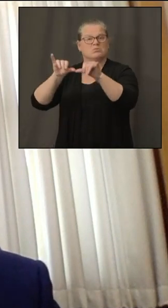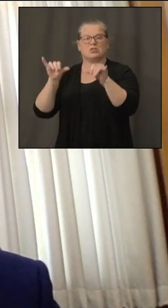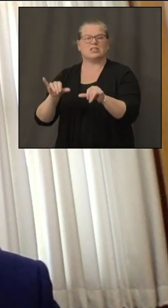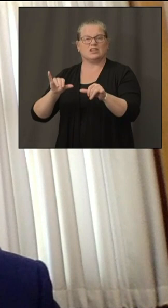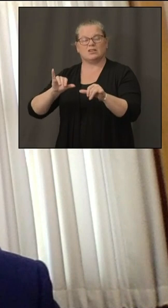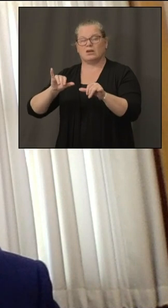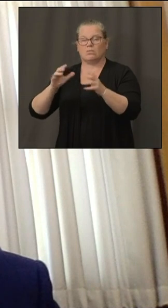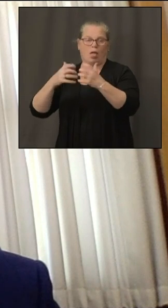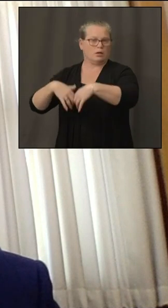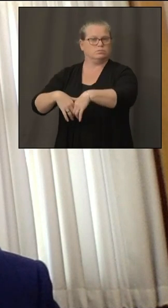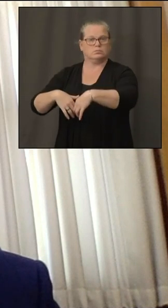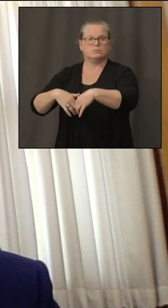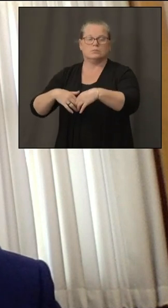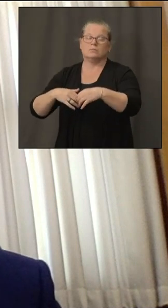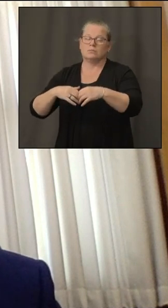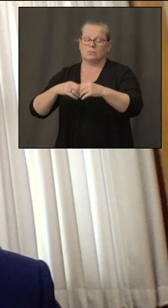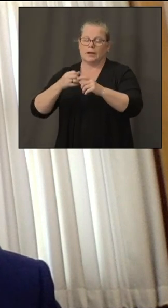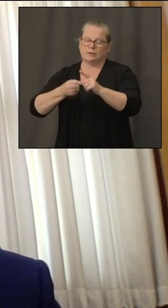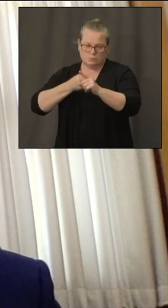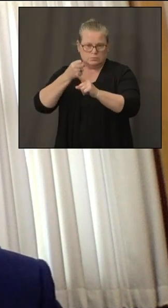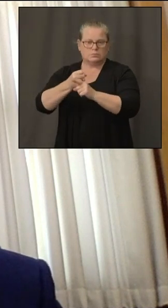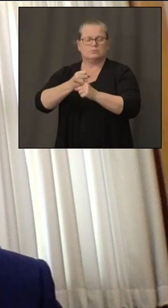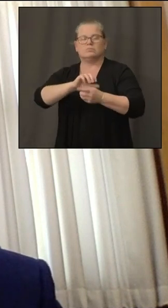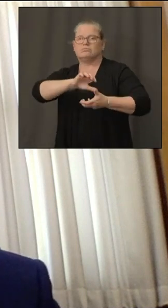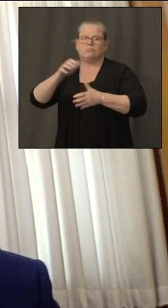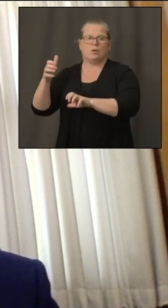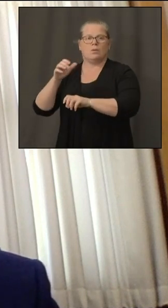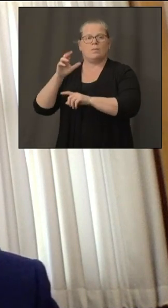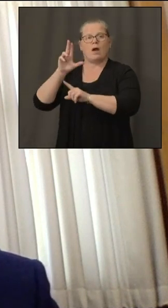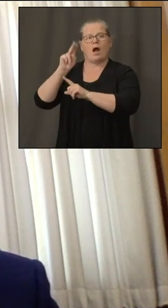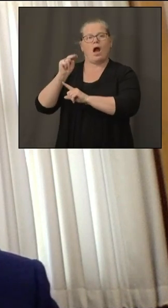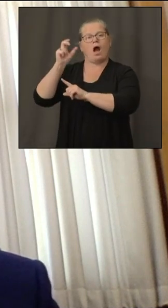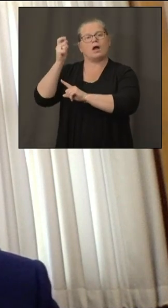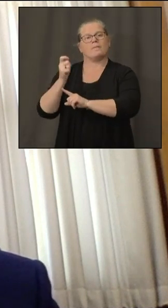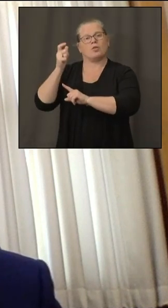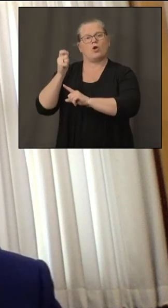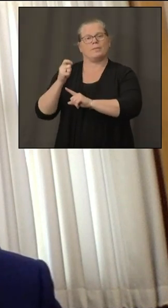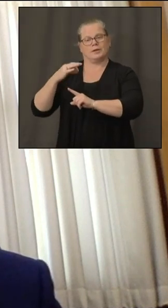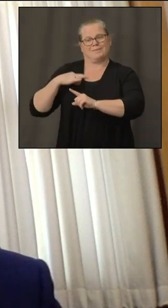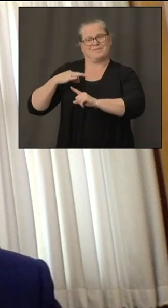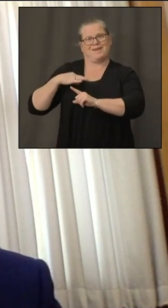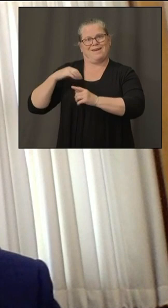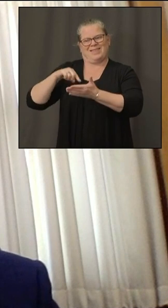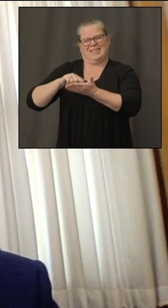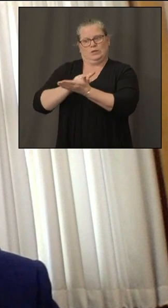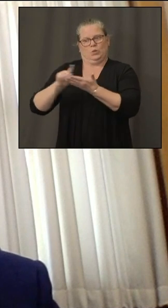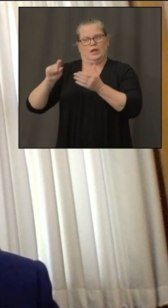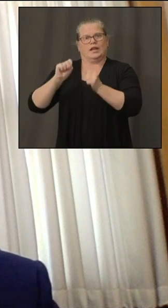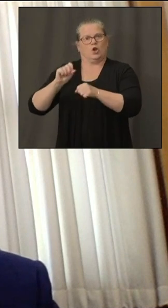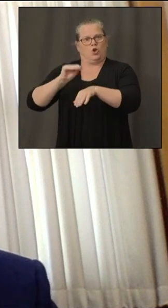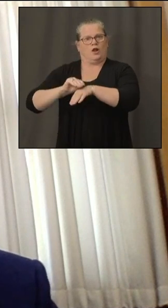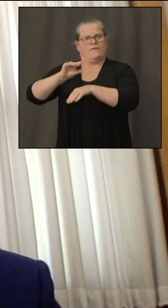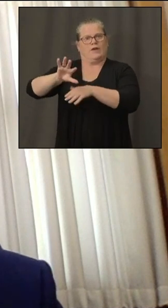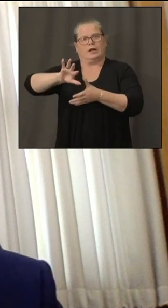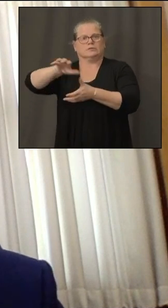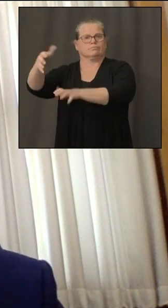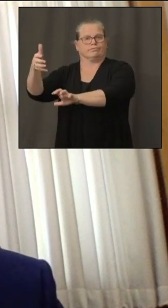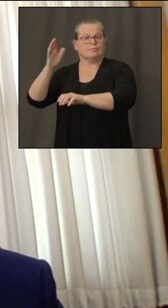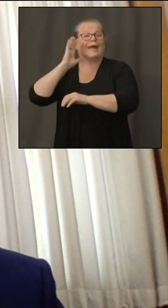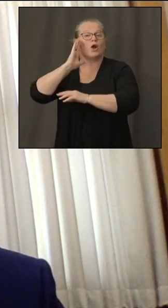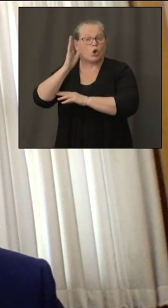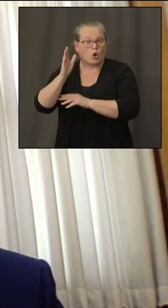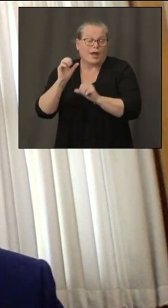potentially impact the processing of unemployment uh compensation this week but so far that system is holding up